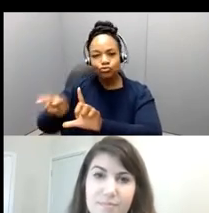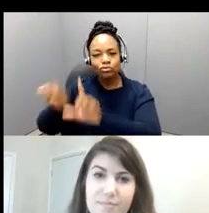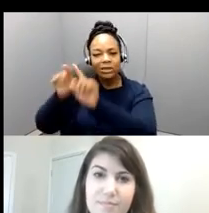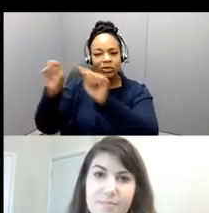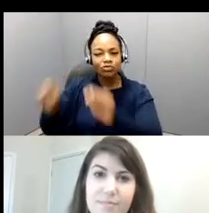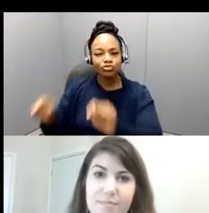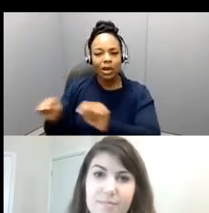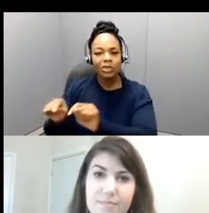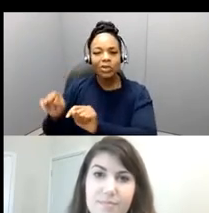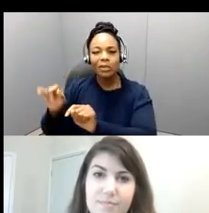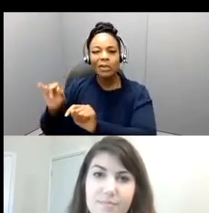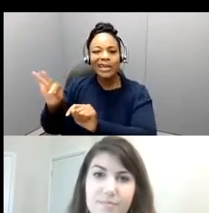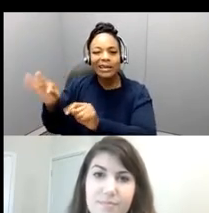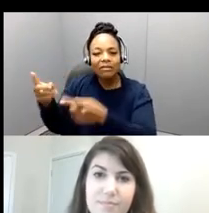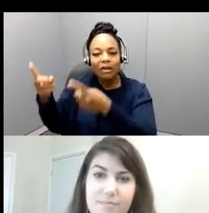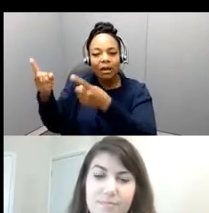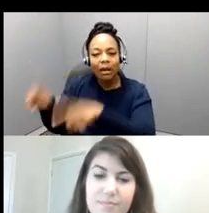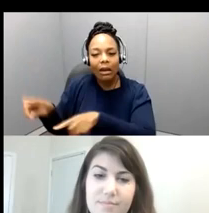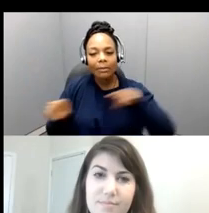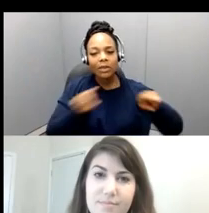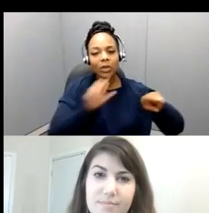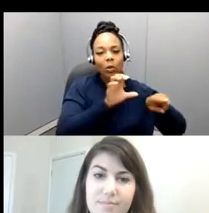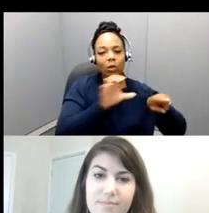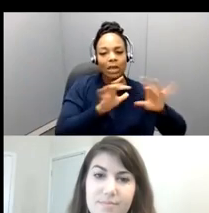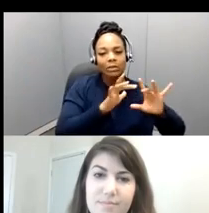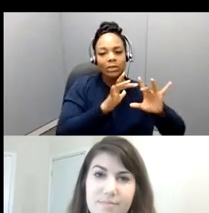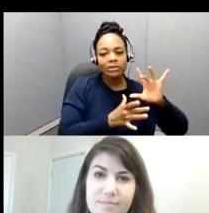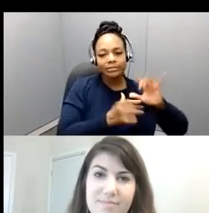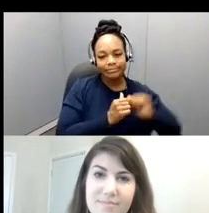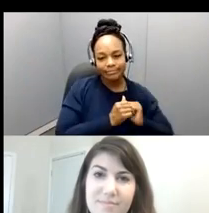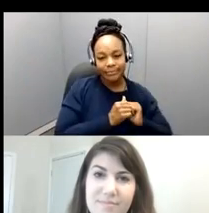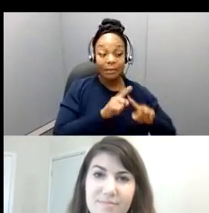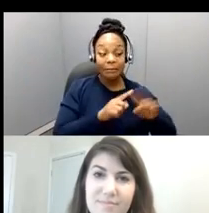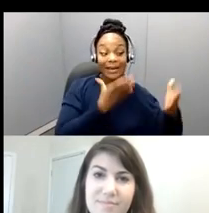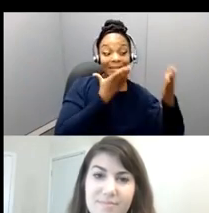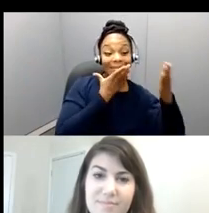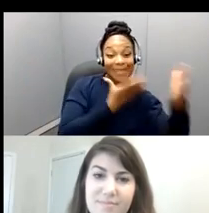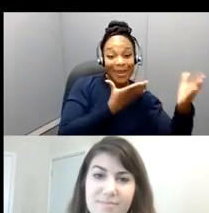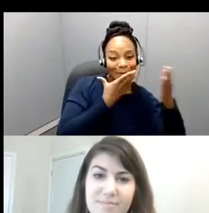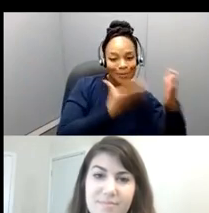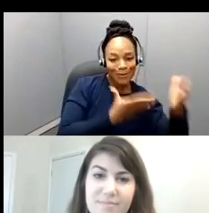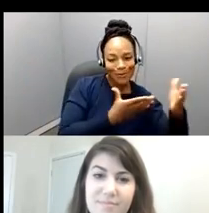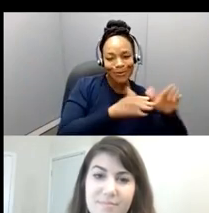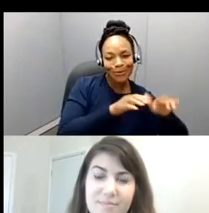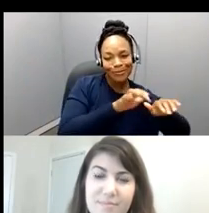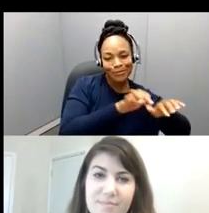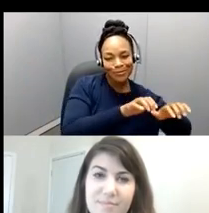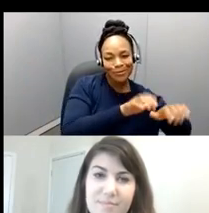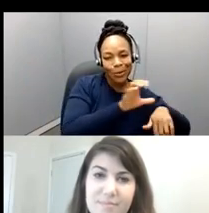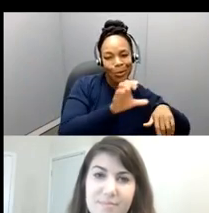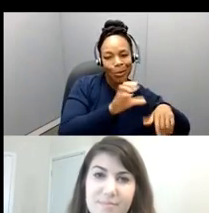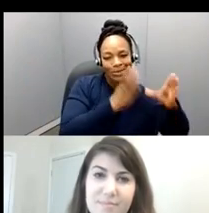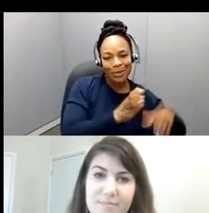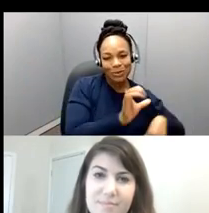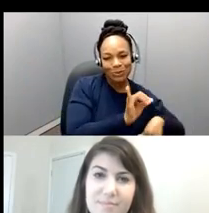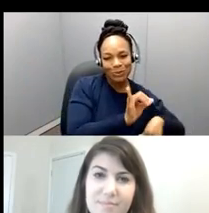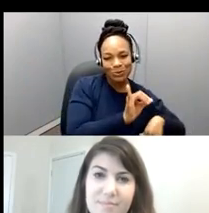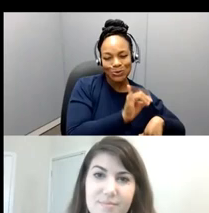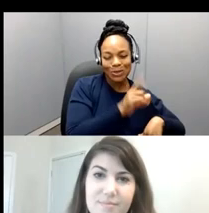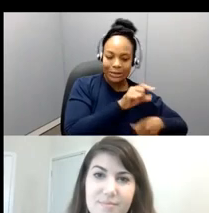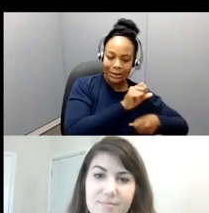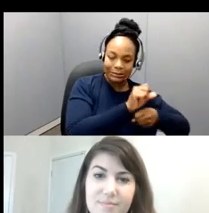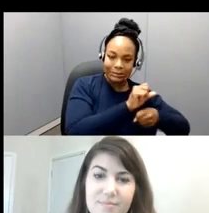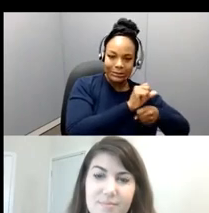But also thank our closed captioner who is, who is definitely working hard to make sure that they're able to capture